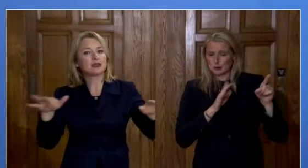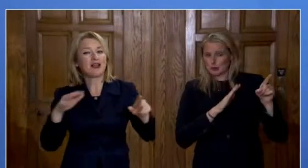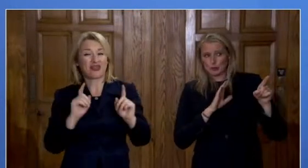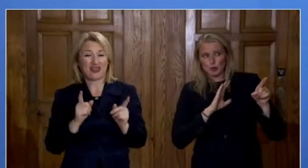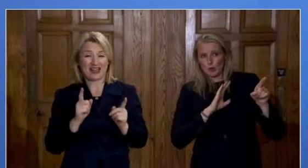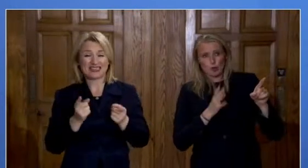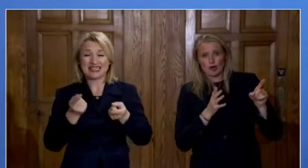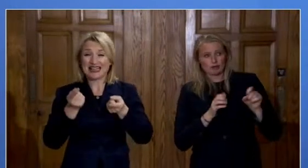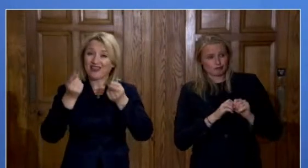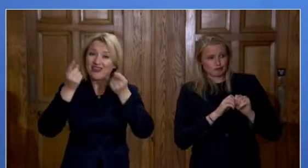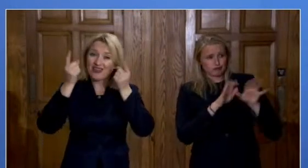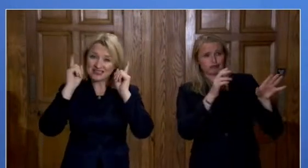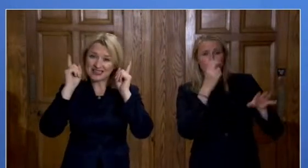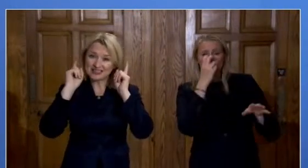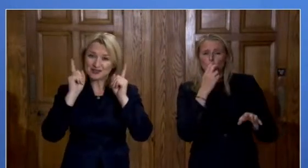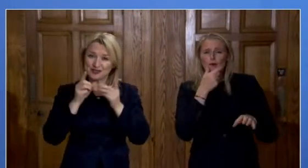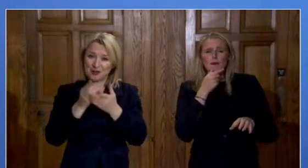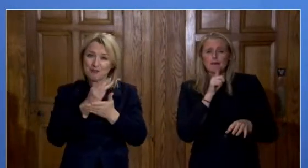actually is